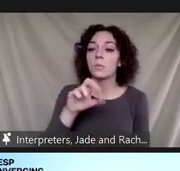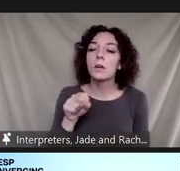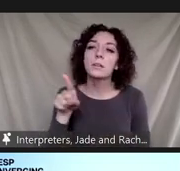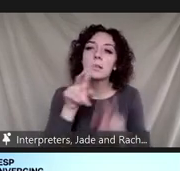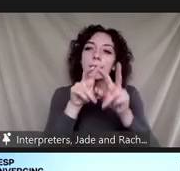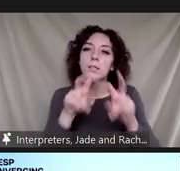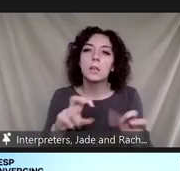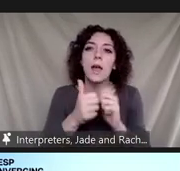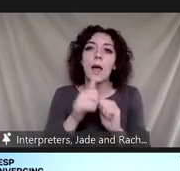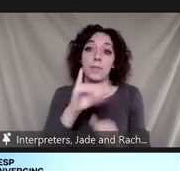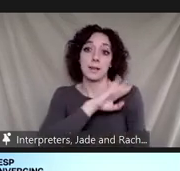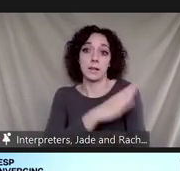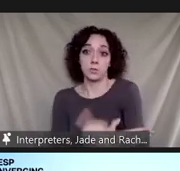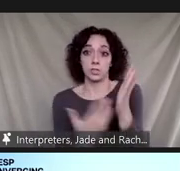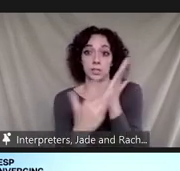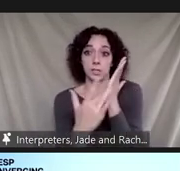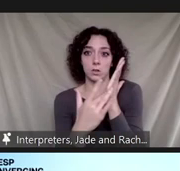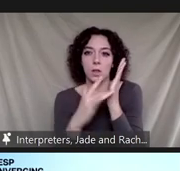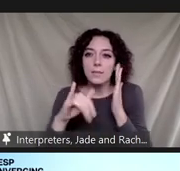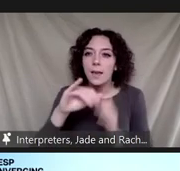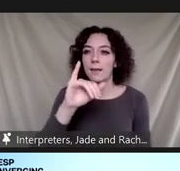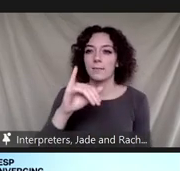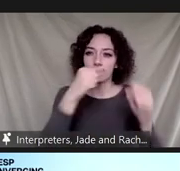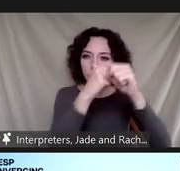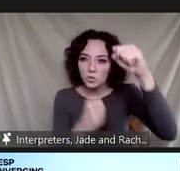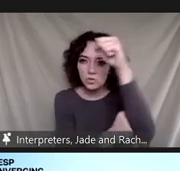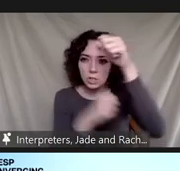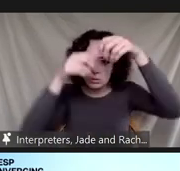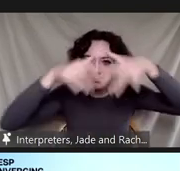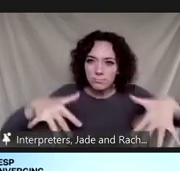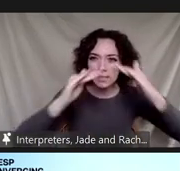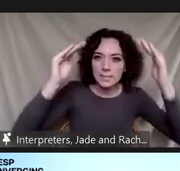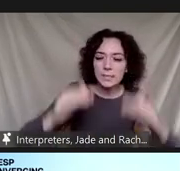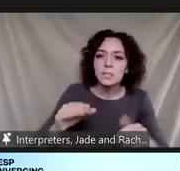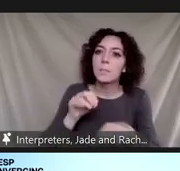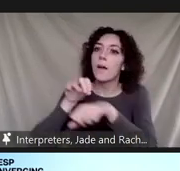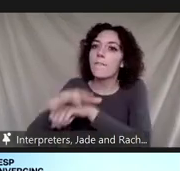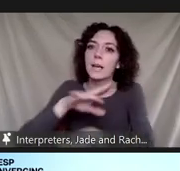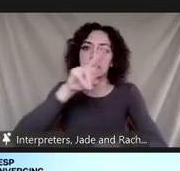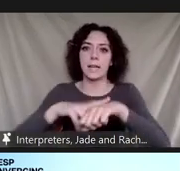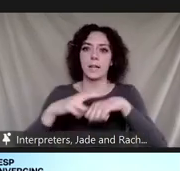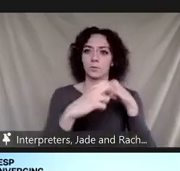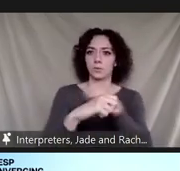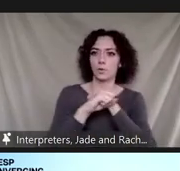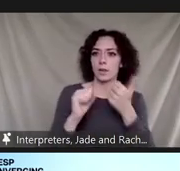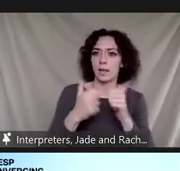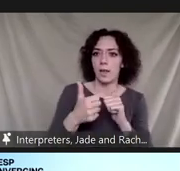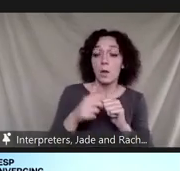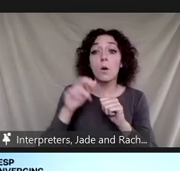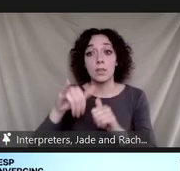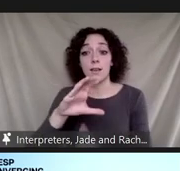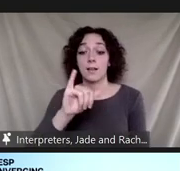technology and infrastructure system design affect energy use and national security resilience to climate change impacts